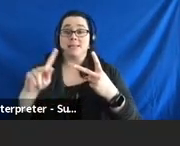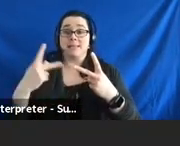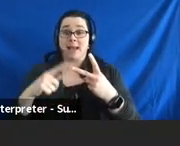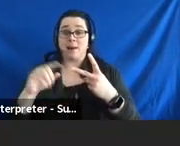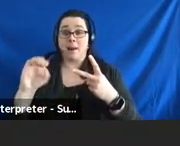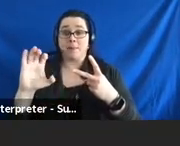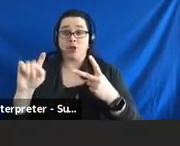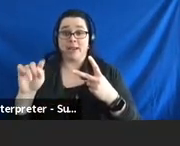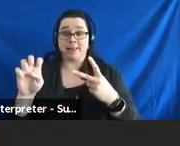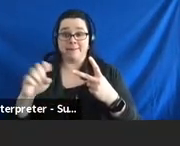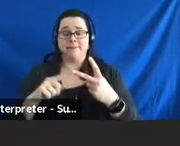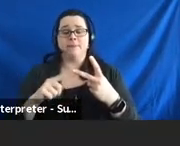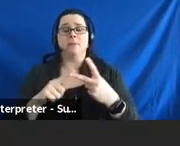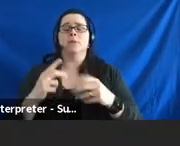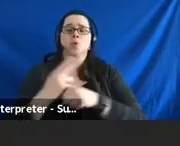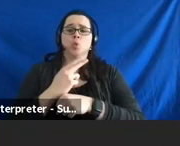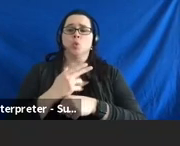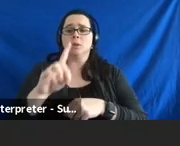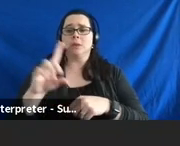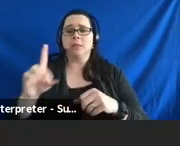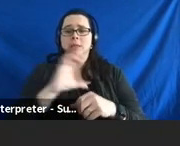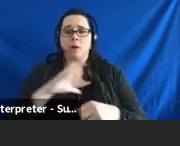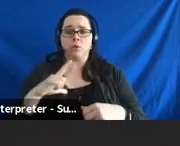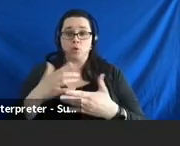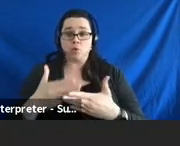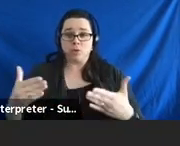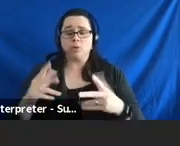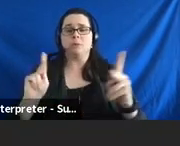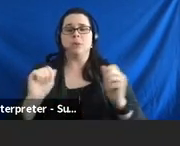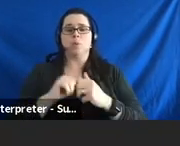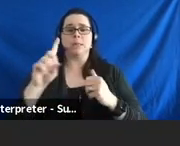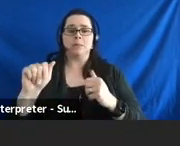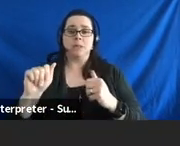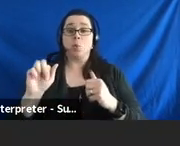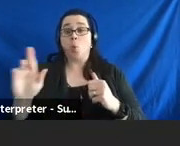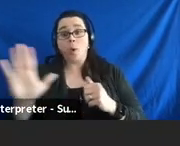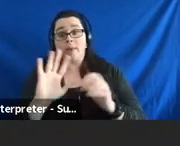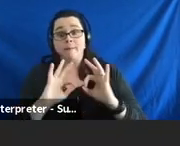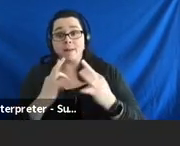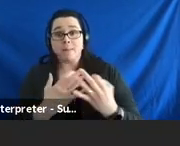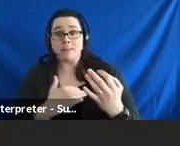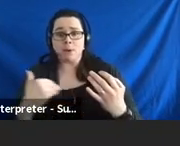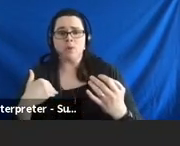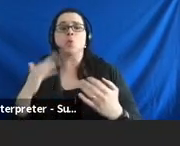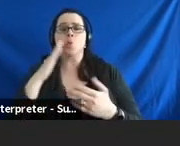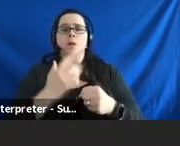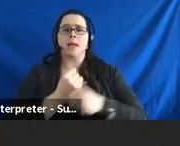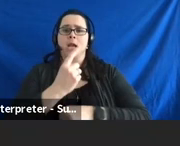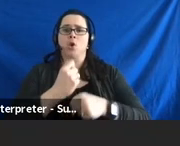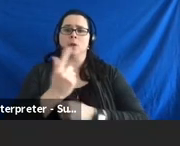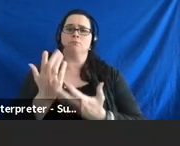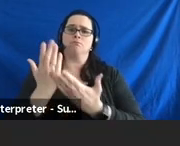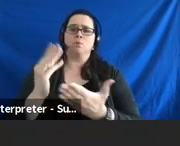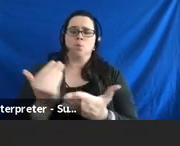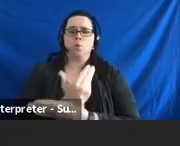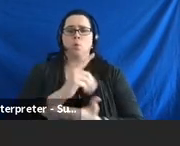two is then with the use of our DD council resources, people with disabilities and other family members will annually propose new